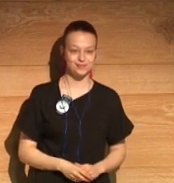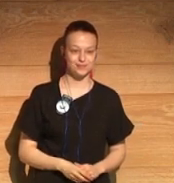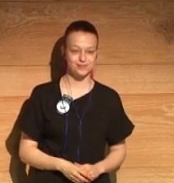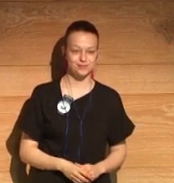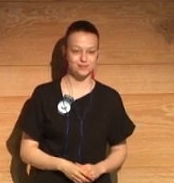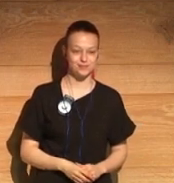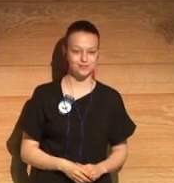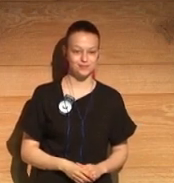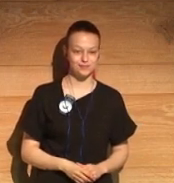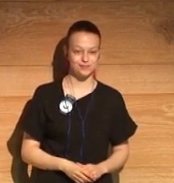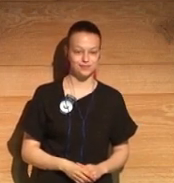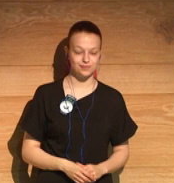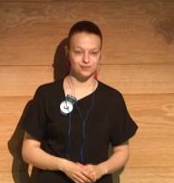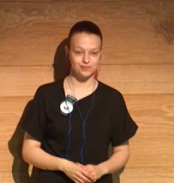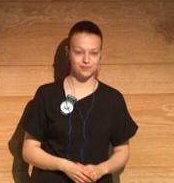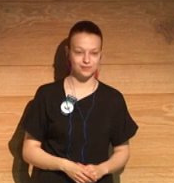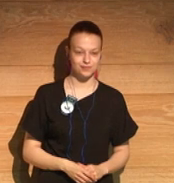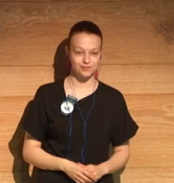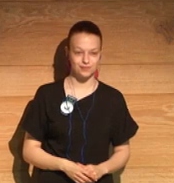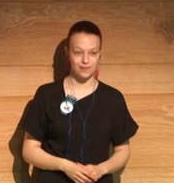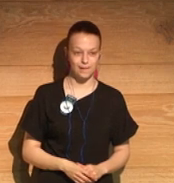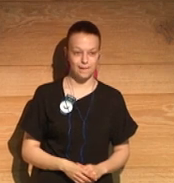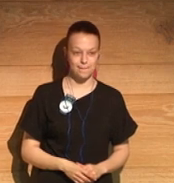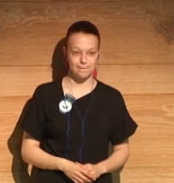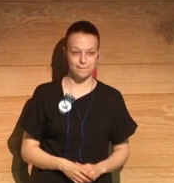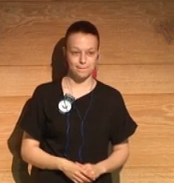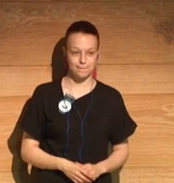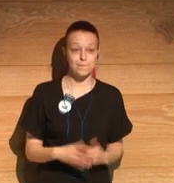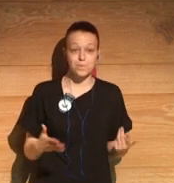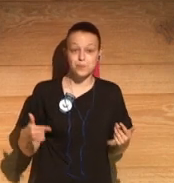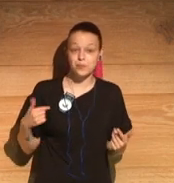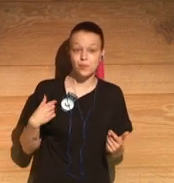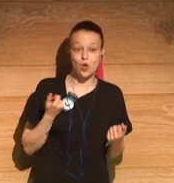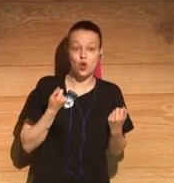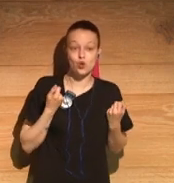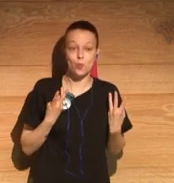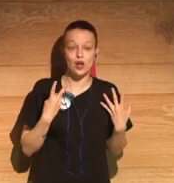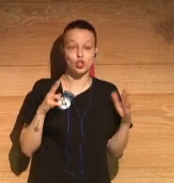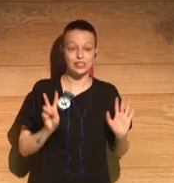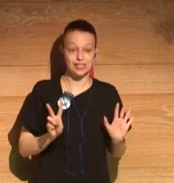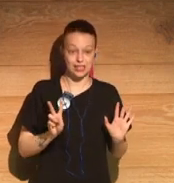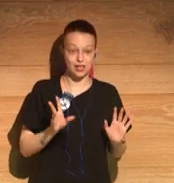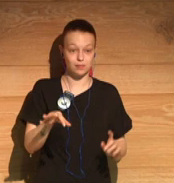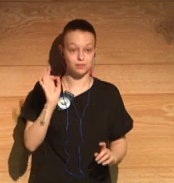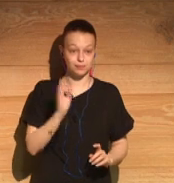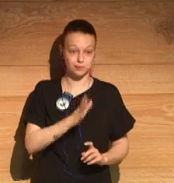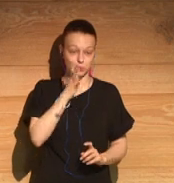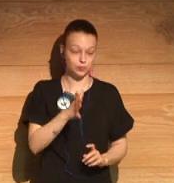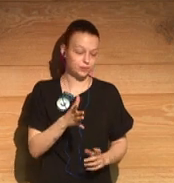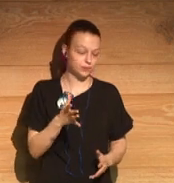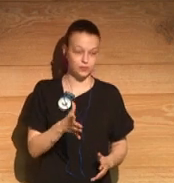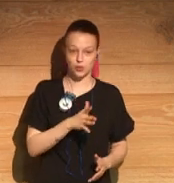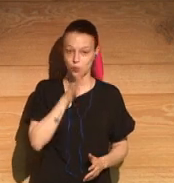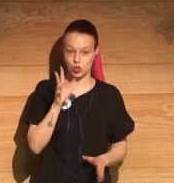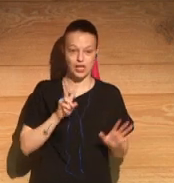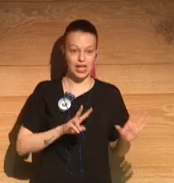Well, 7, I used the number 7 just because, you know, 70 years seemed like, you know, 10 chapters, 70